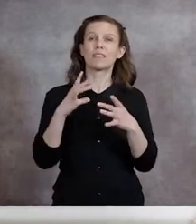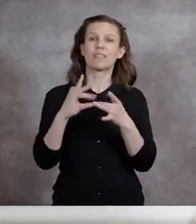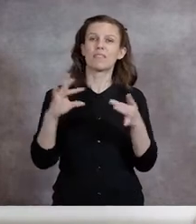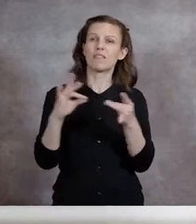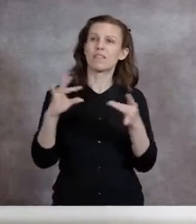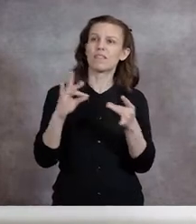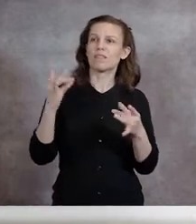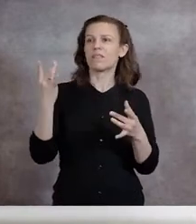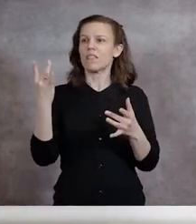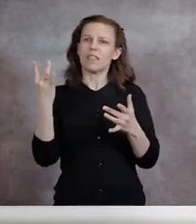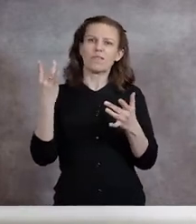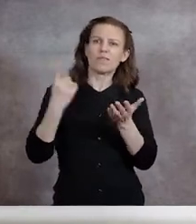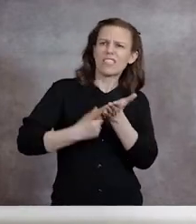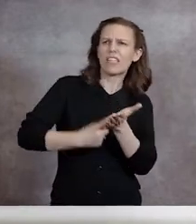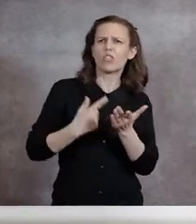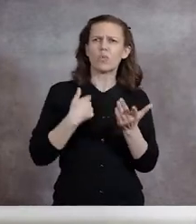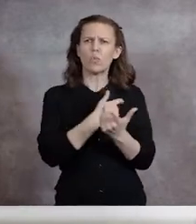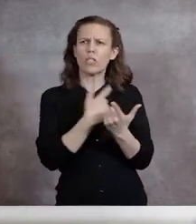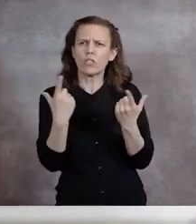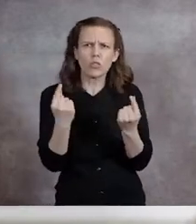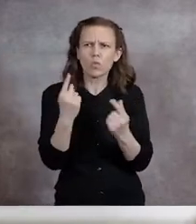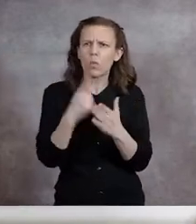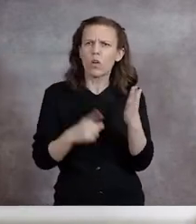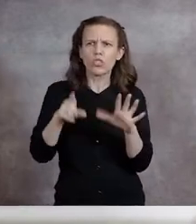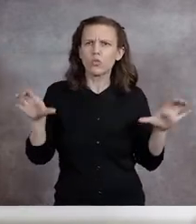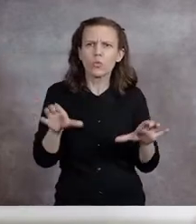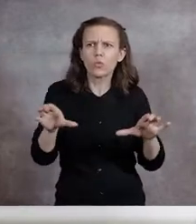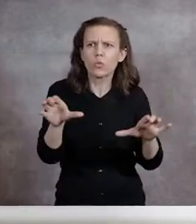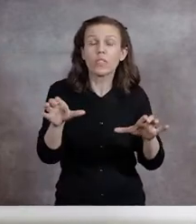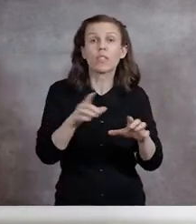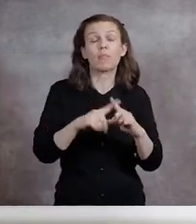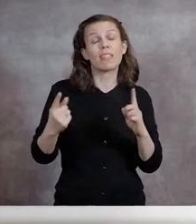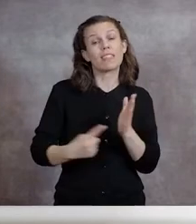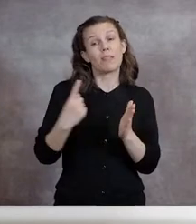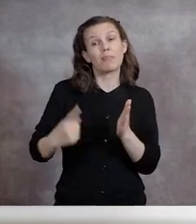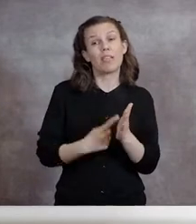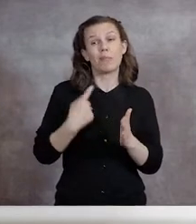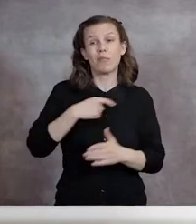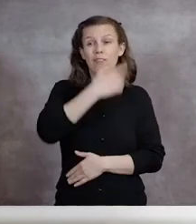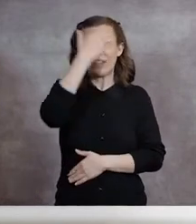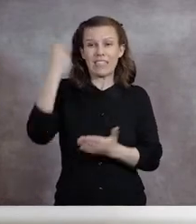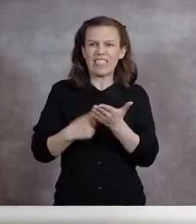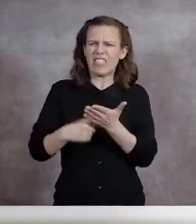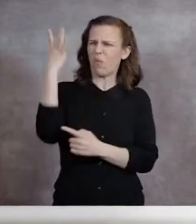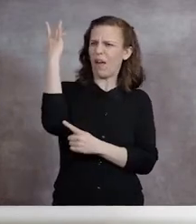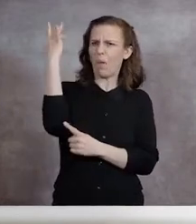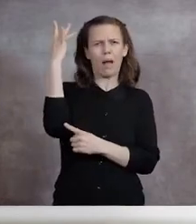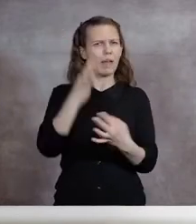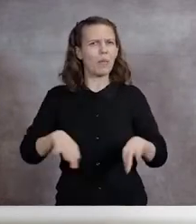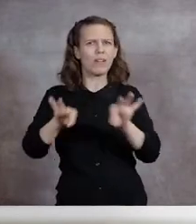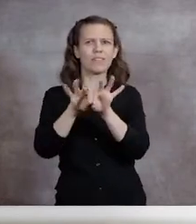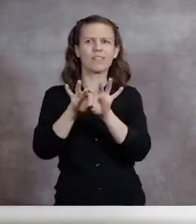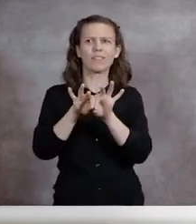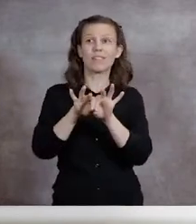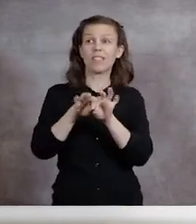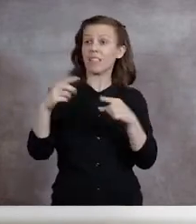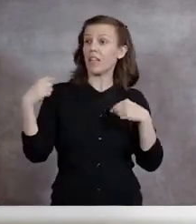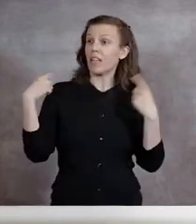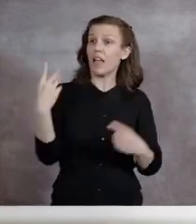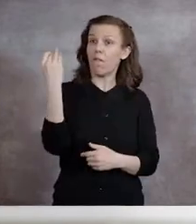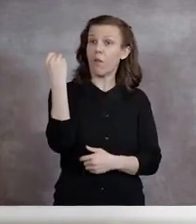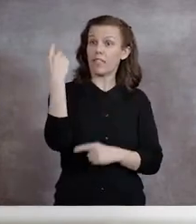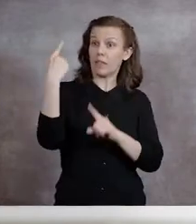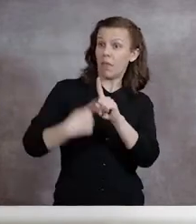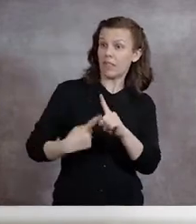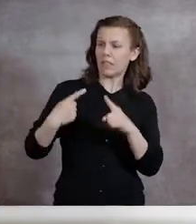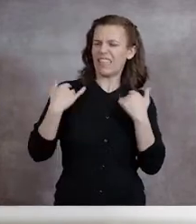to do, but sometimes we forget to talk about why it matters. Let's put the last 14 months